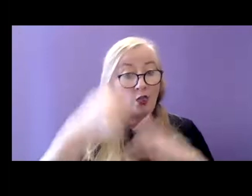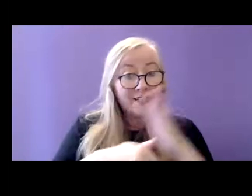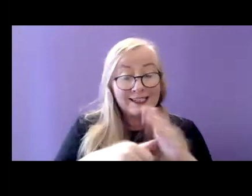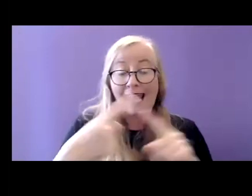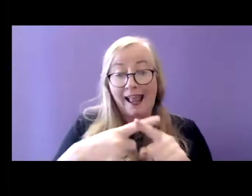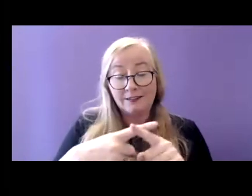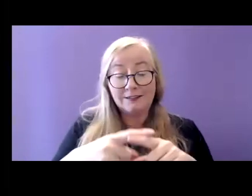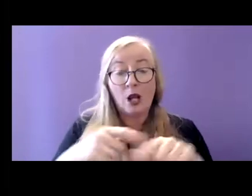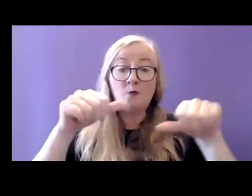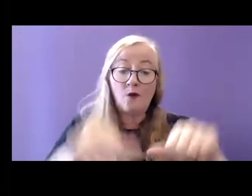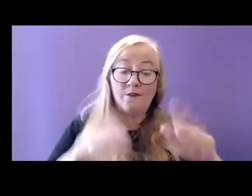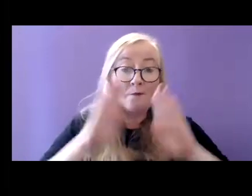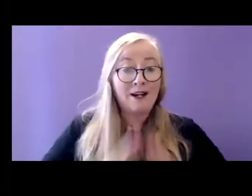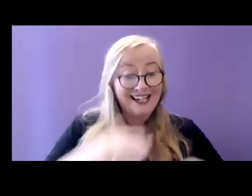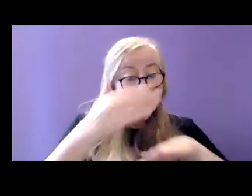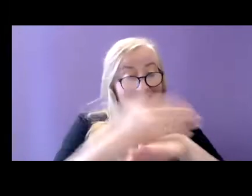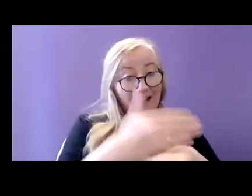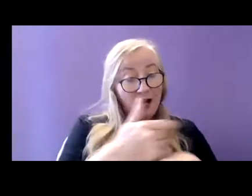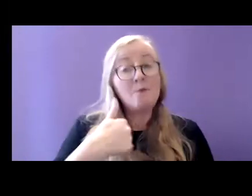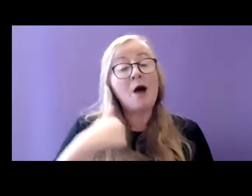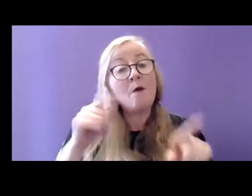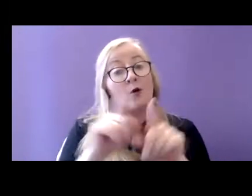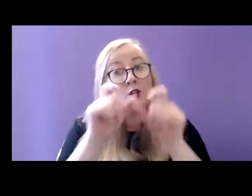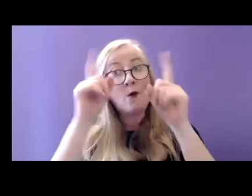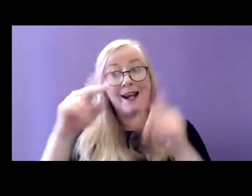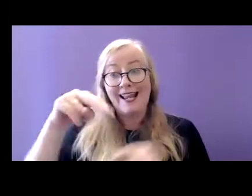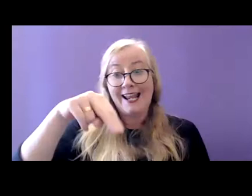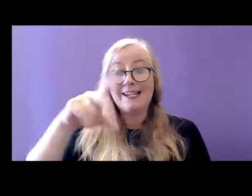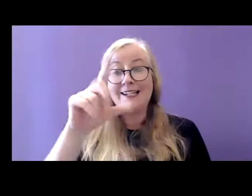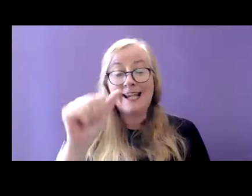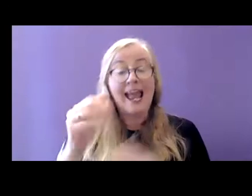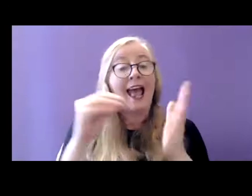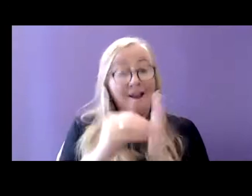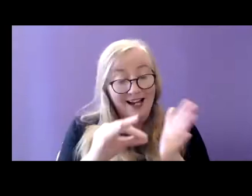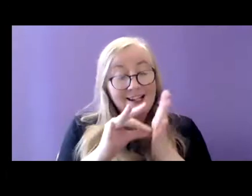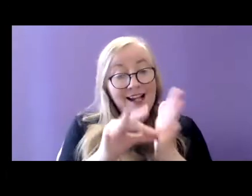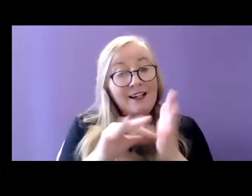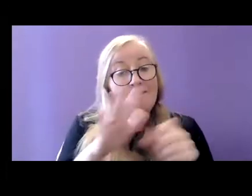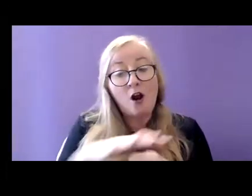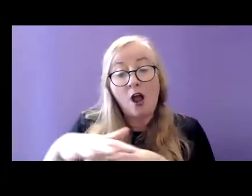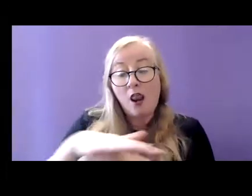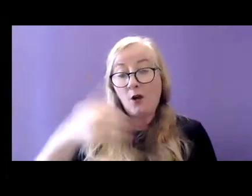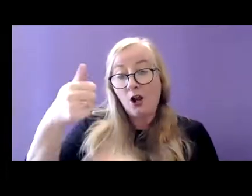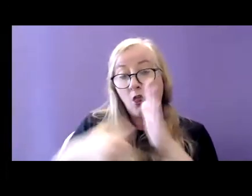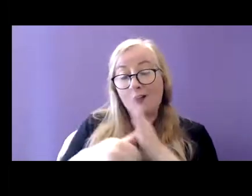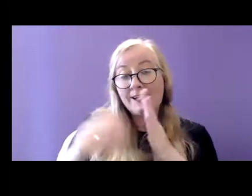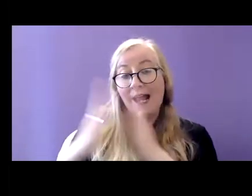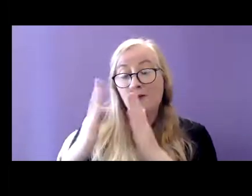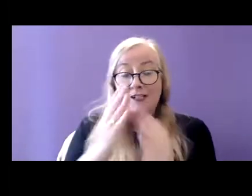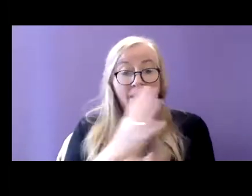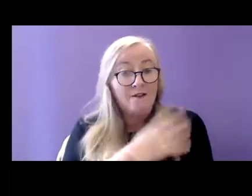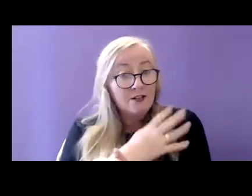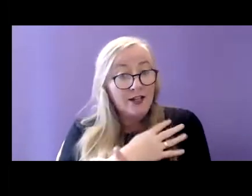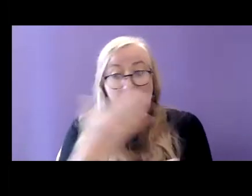I am also aware that the NDA developed guidance for local authority housing officers specifically on